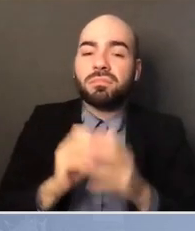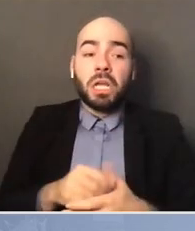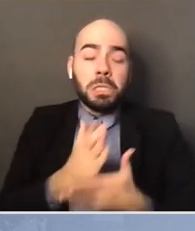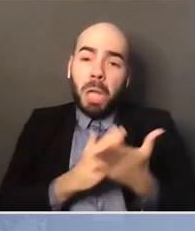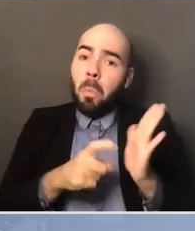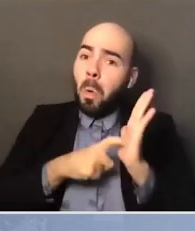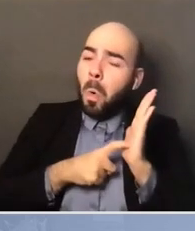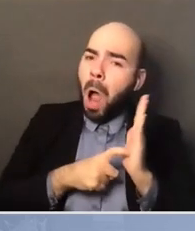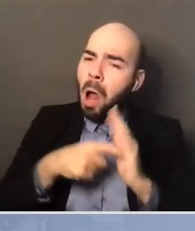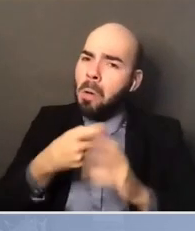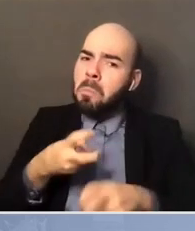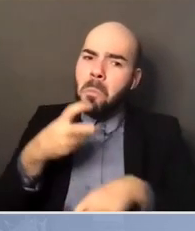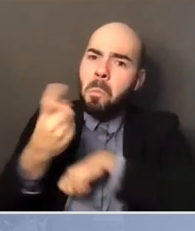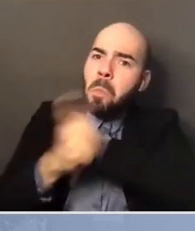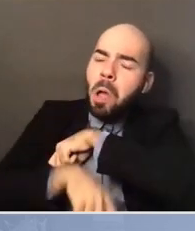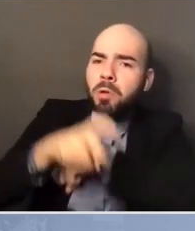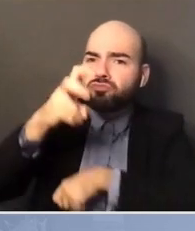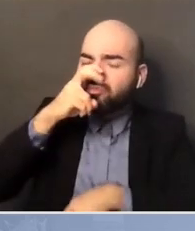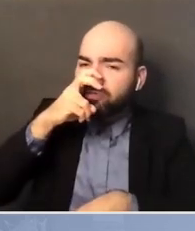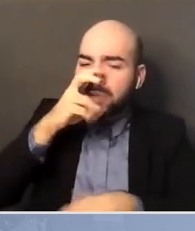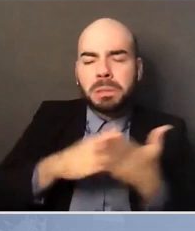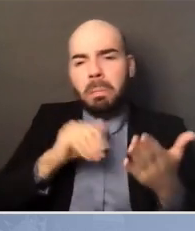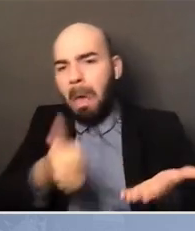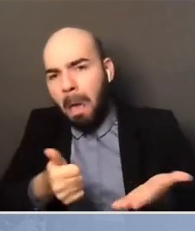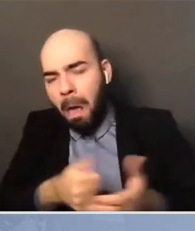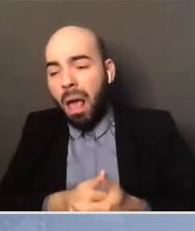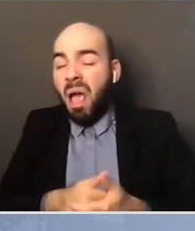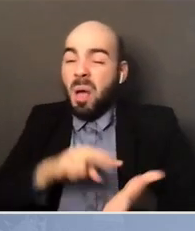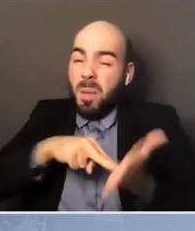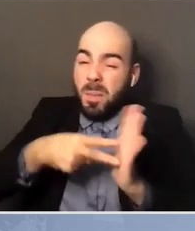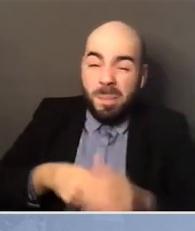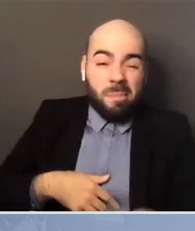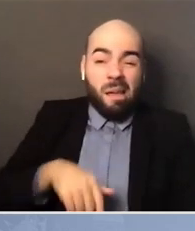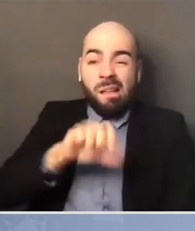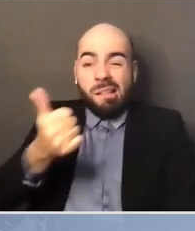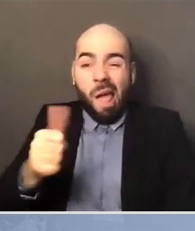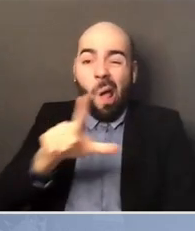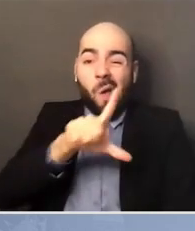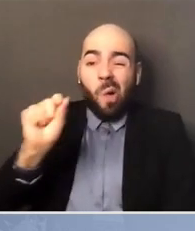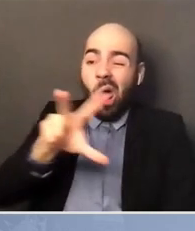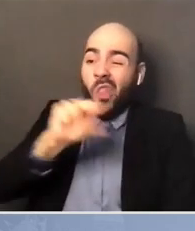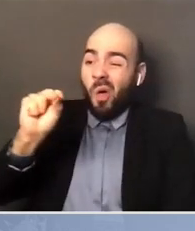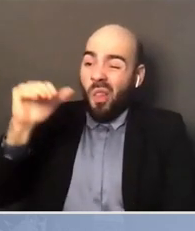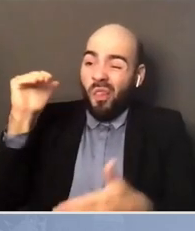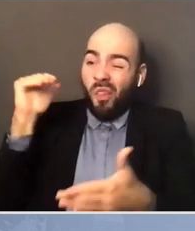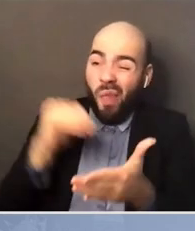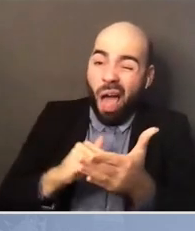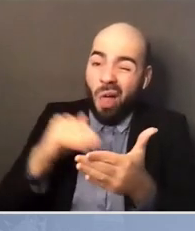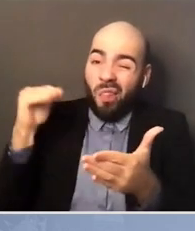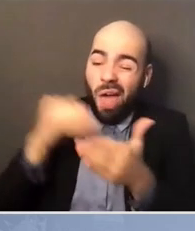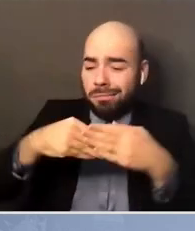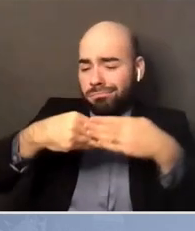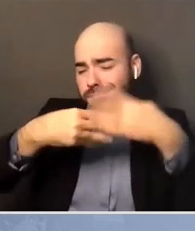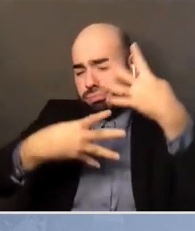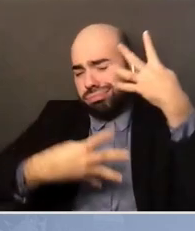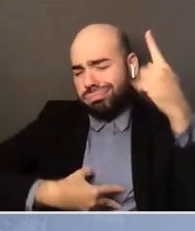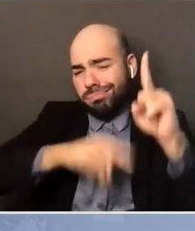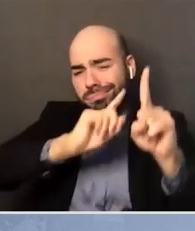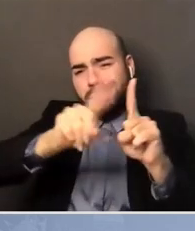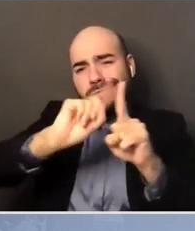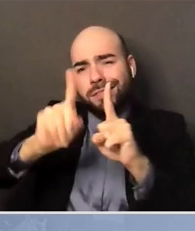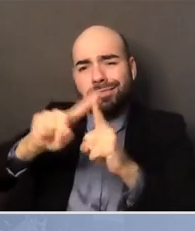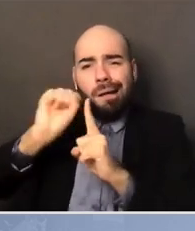of cases, tens of thousands of cases that were dealt differently. And that made a difference for those